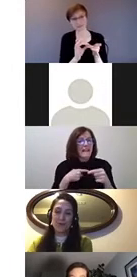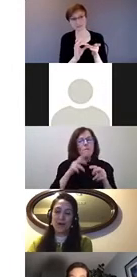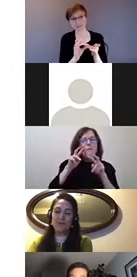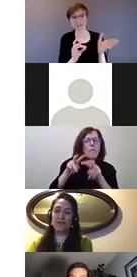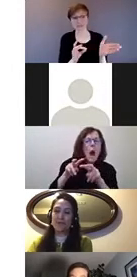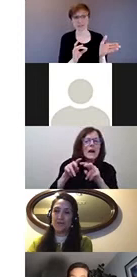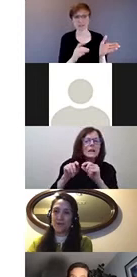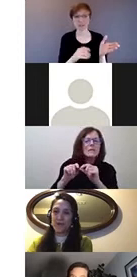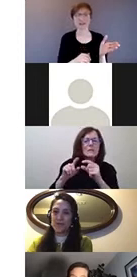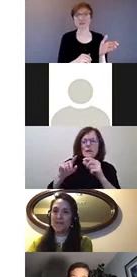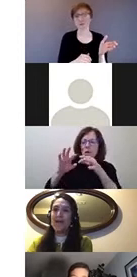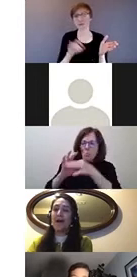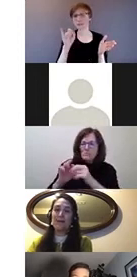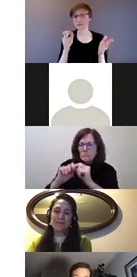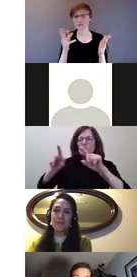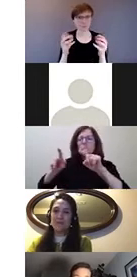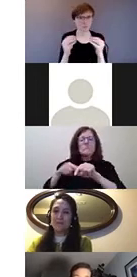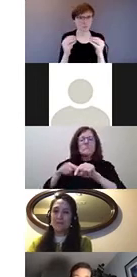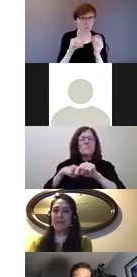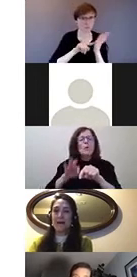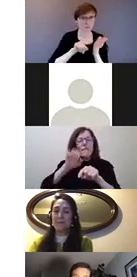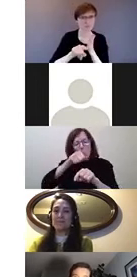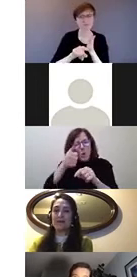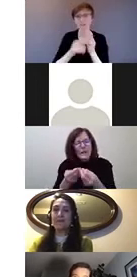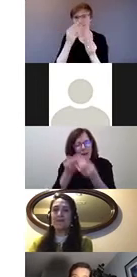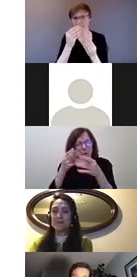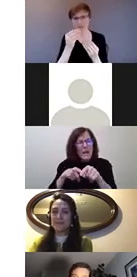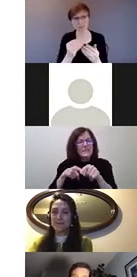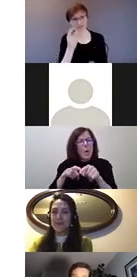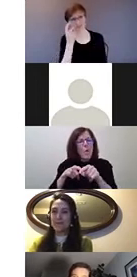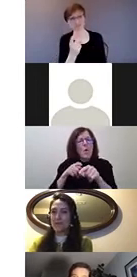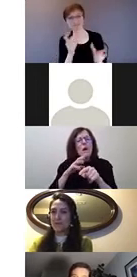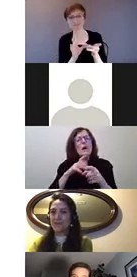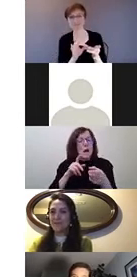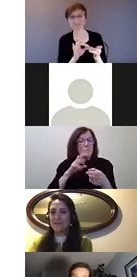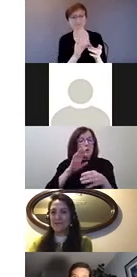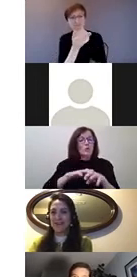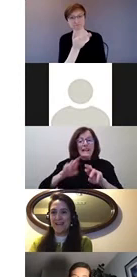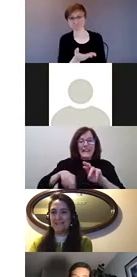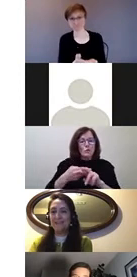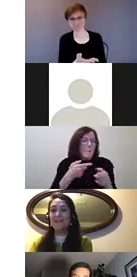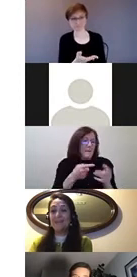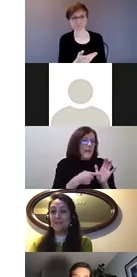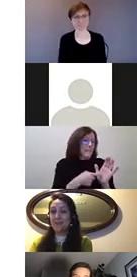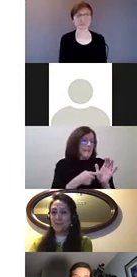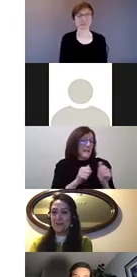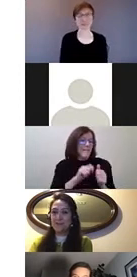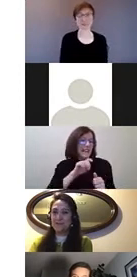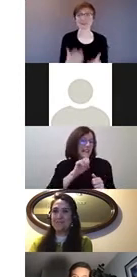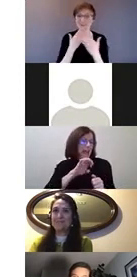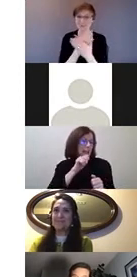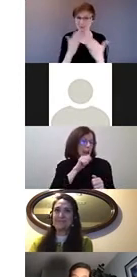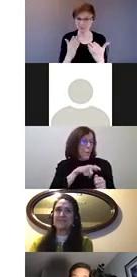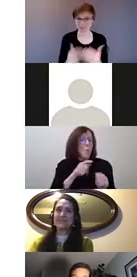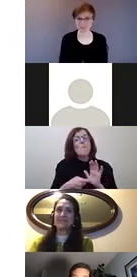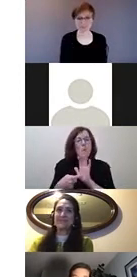further information about some of the results that we just presented with Leanne. Thank you very much.